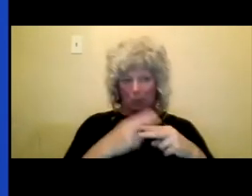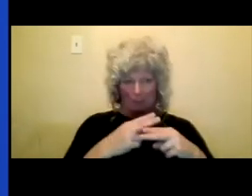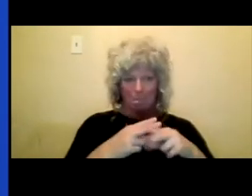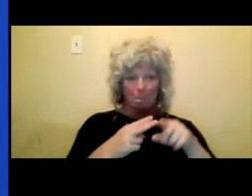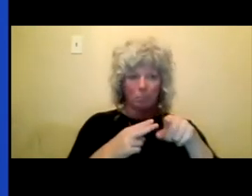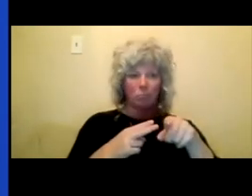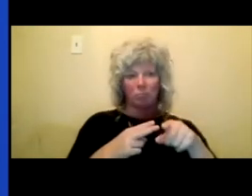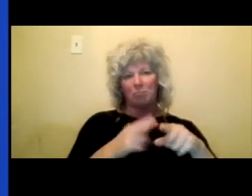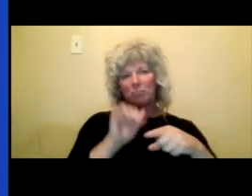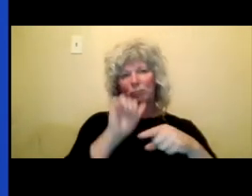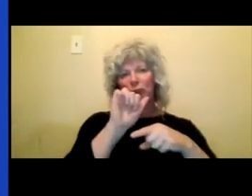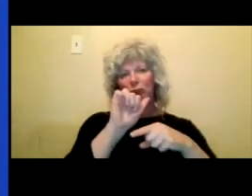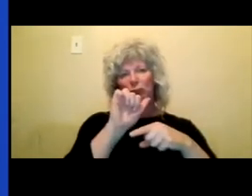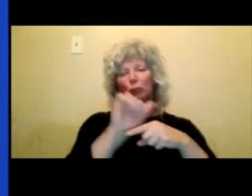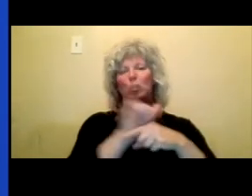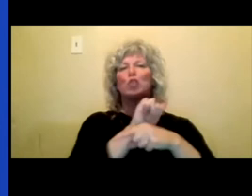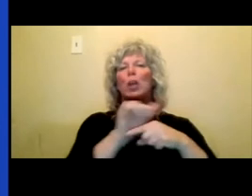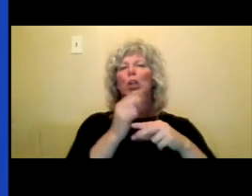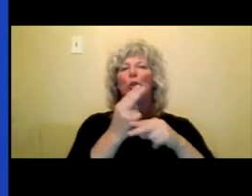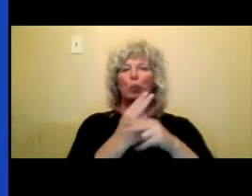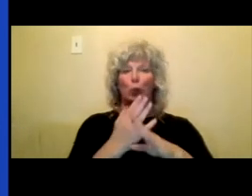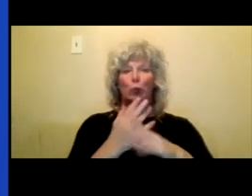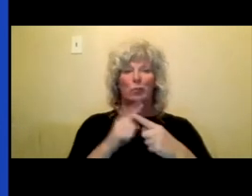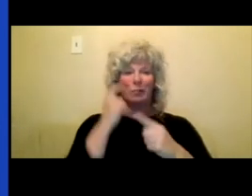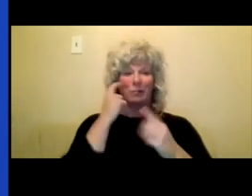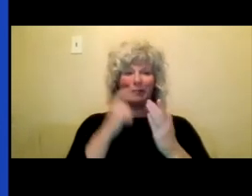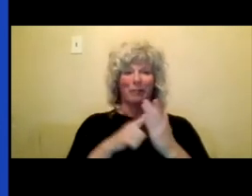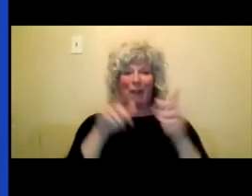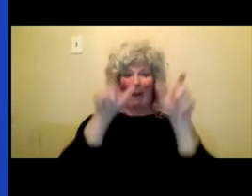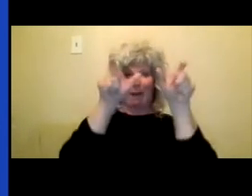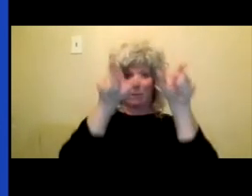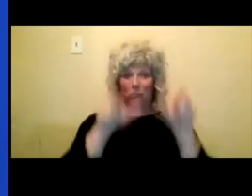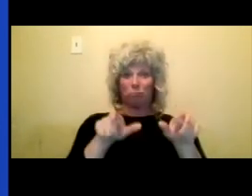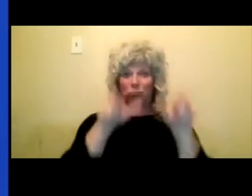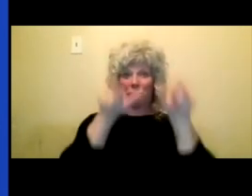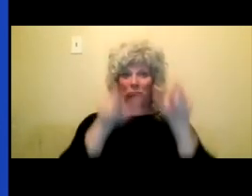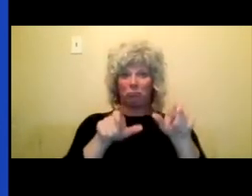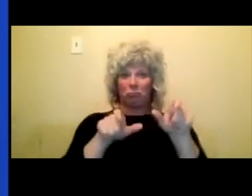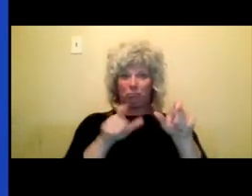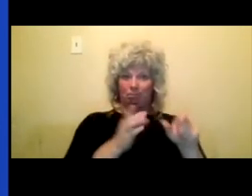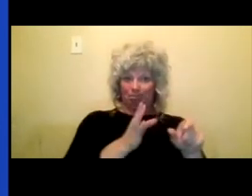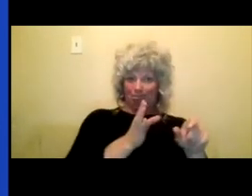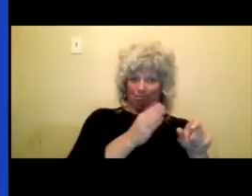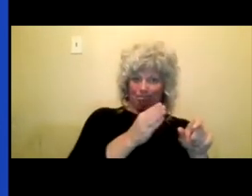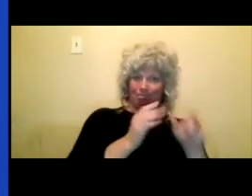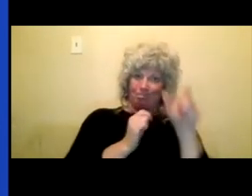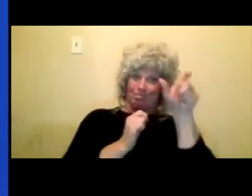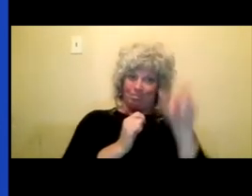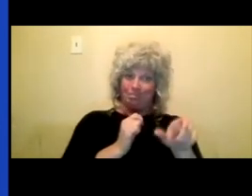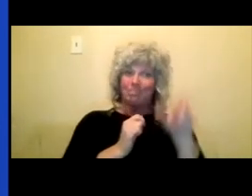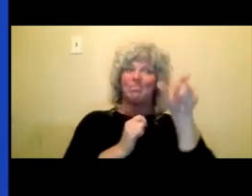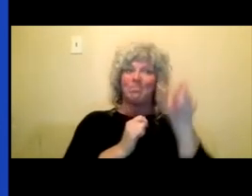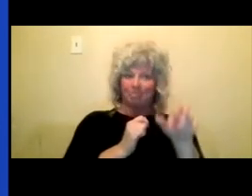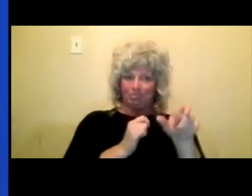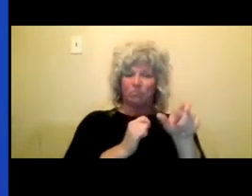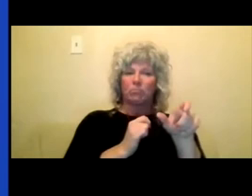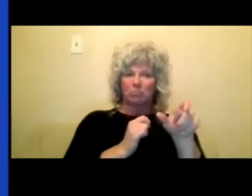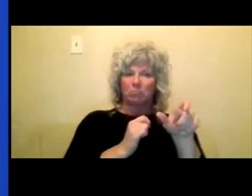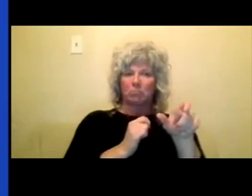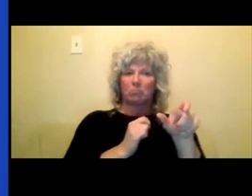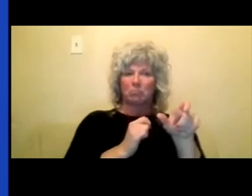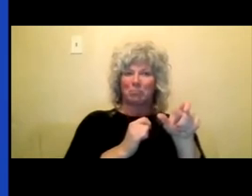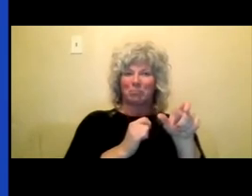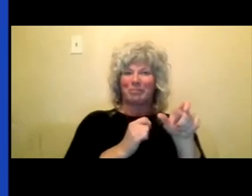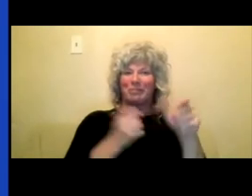on, on the left hand side, you'll have, this is where the applications live once they become live